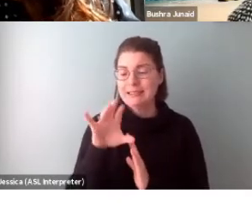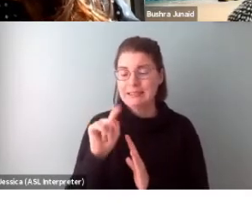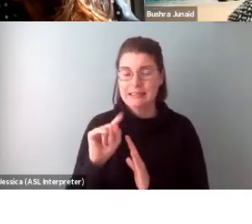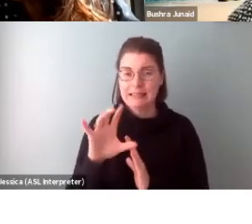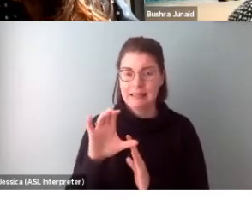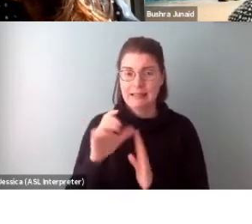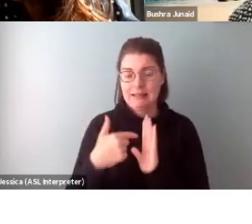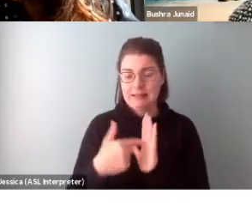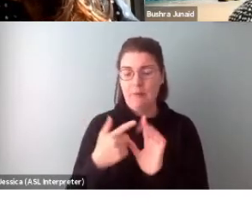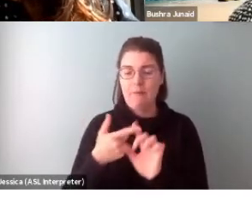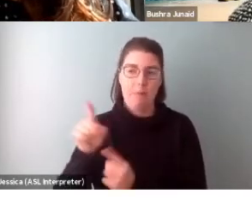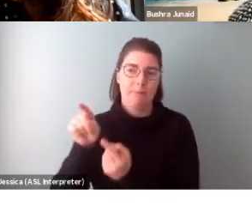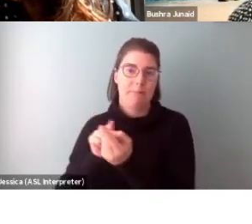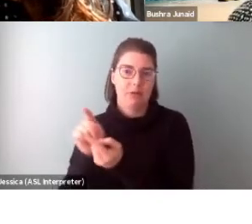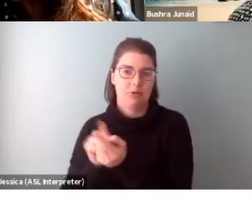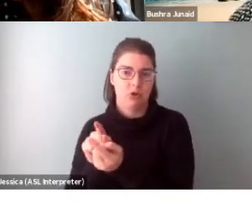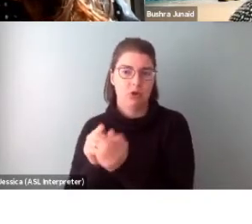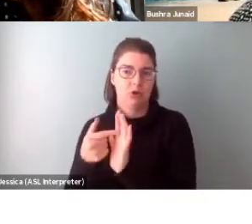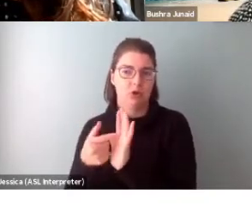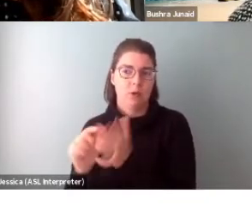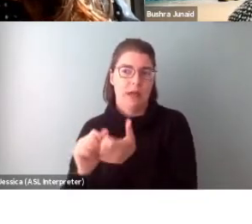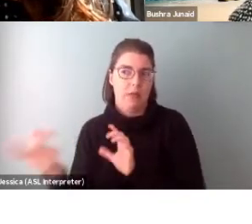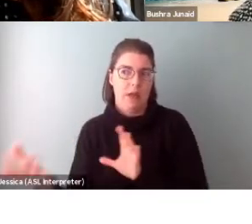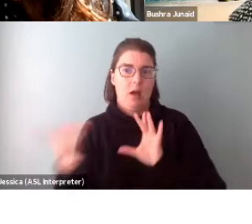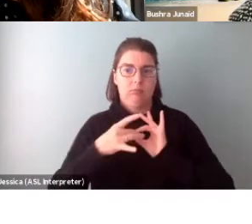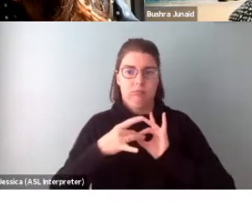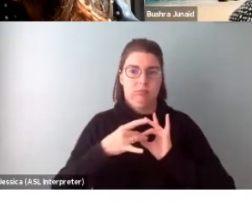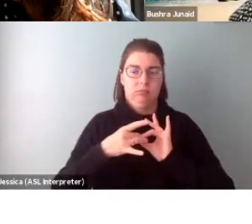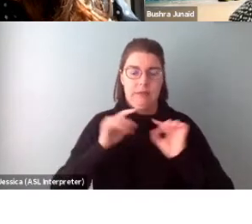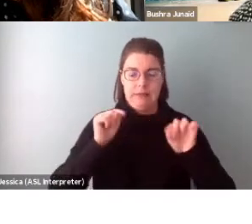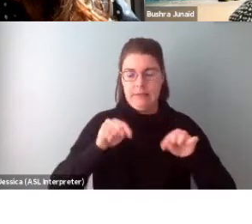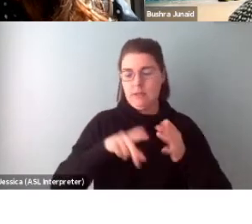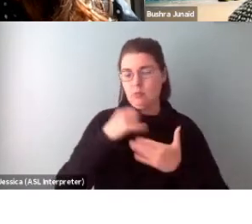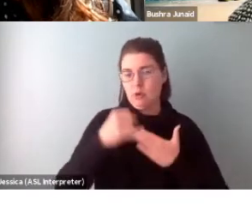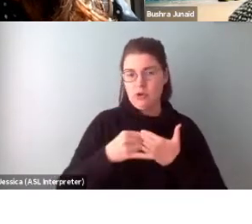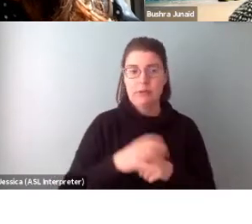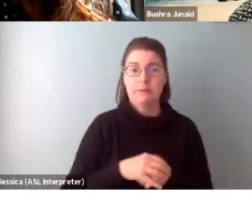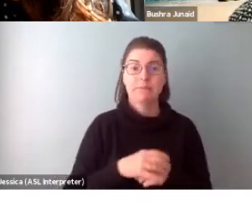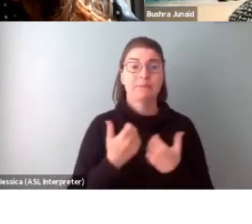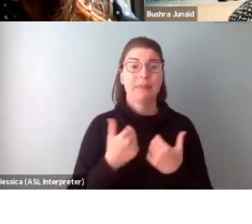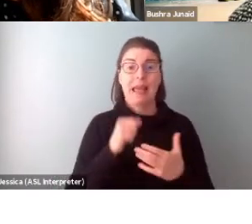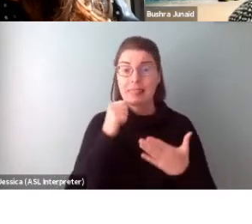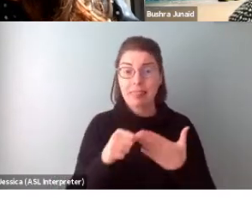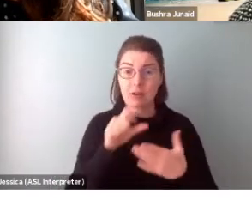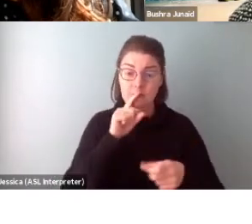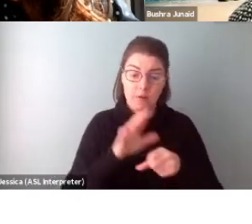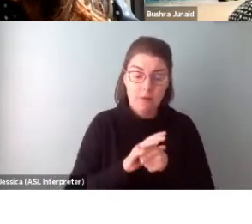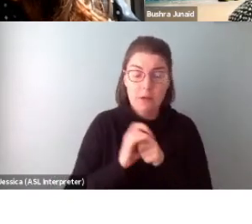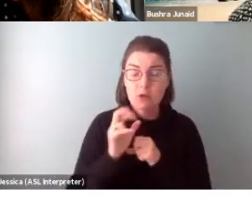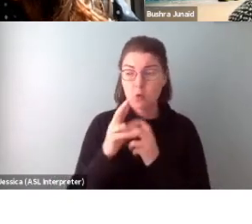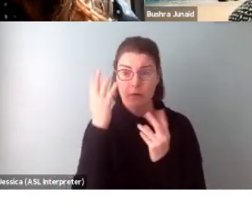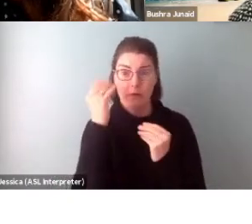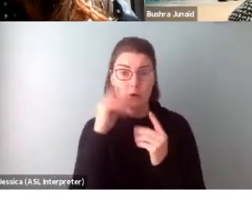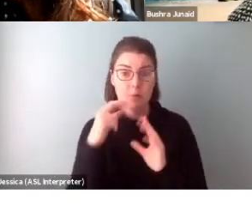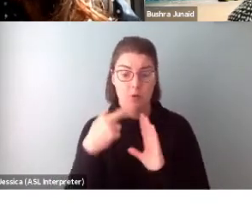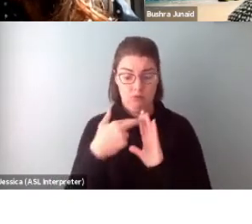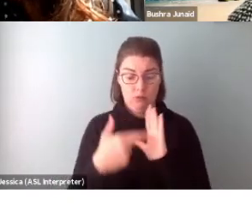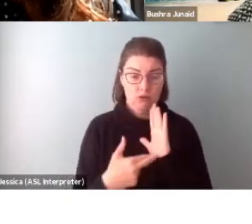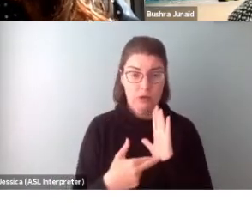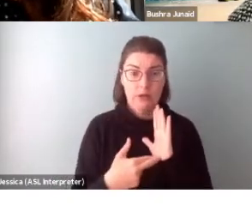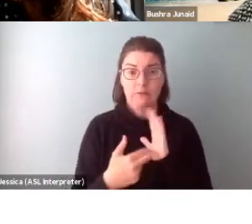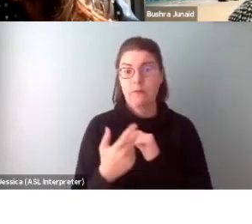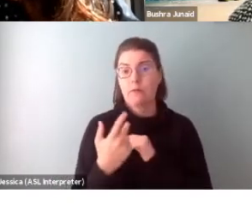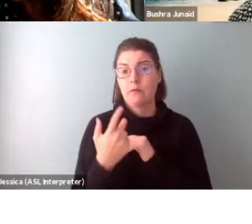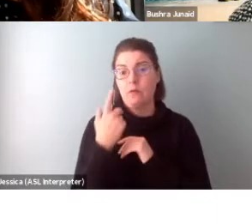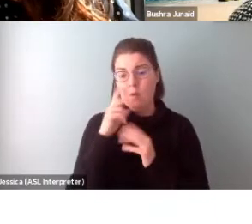that will show how they connect to your project. Provide any letters of confirmation or information about enrollment from